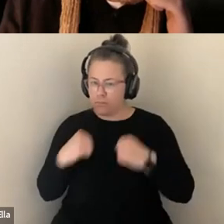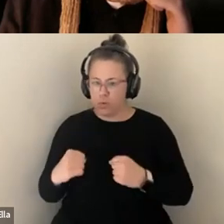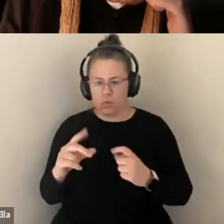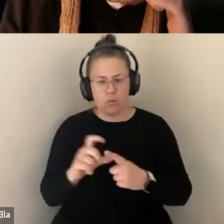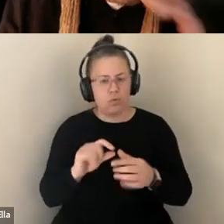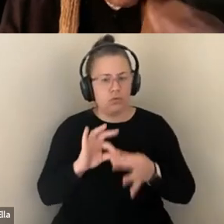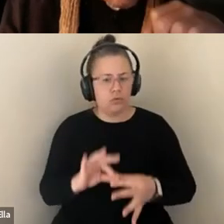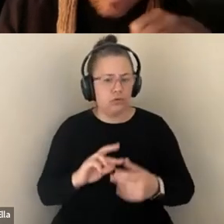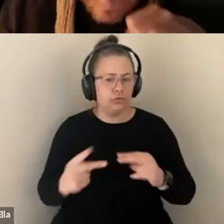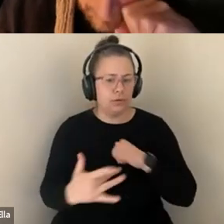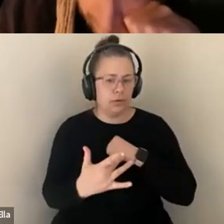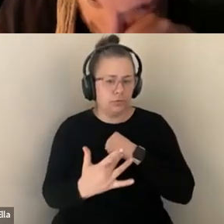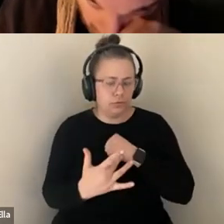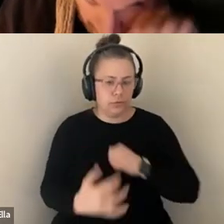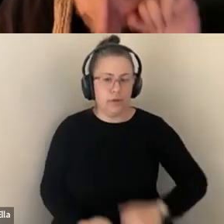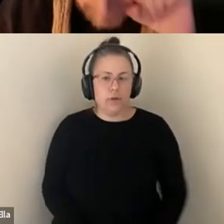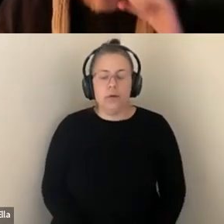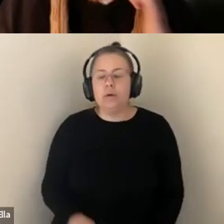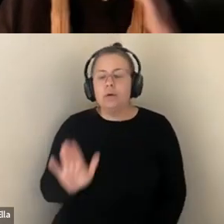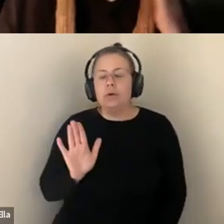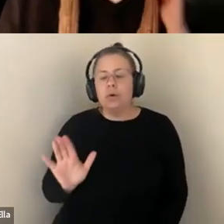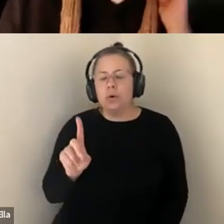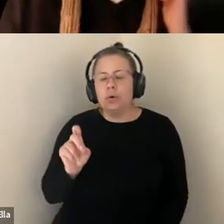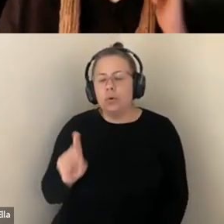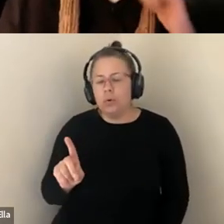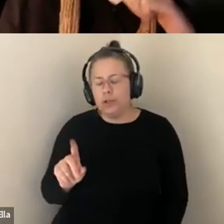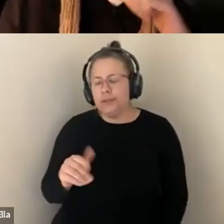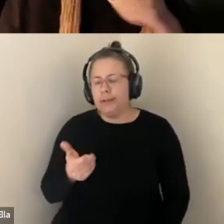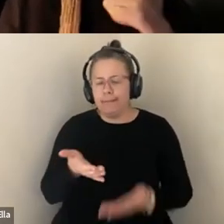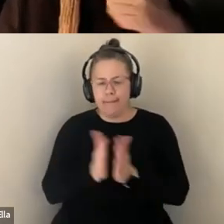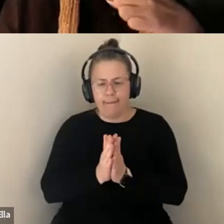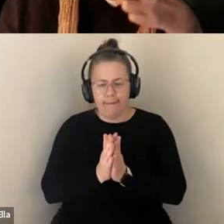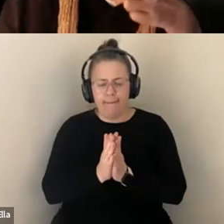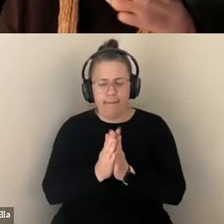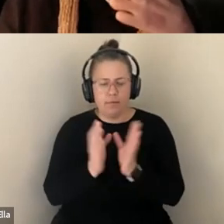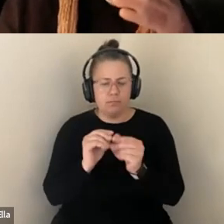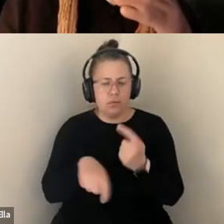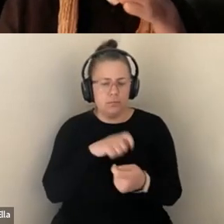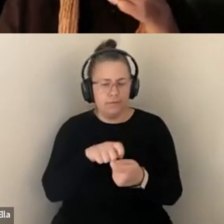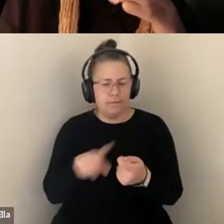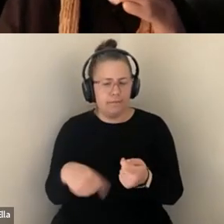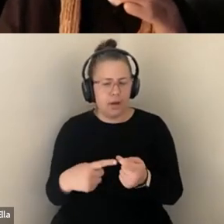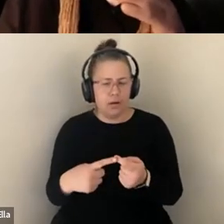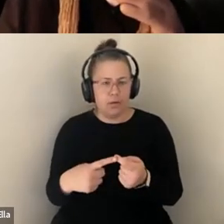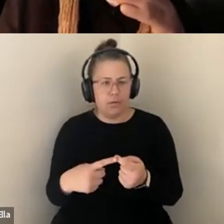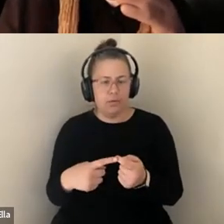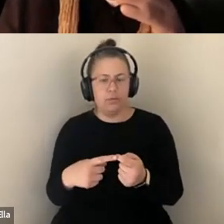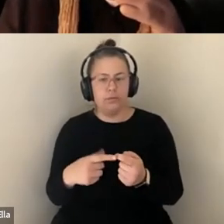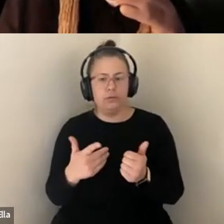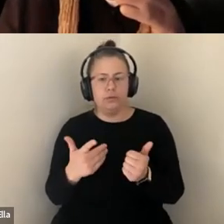TECHNOLOGIES. HER QUESTION WAS IN PARTICULAR ABOUT KIND OF THE LEVEL AND THE TYPE OF